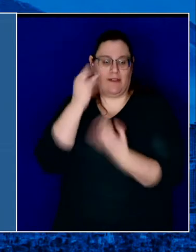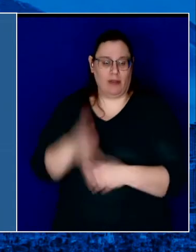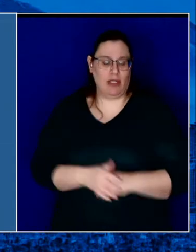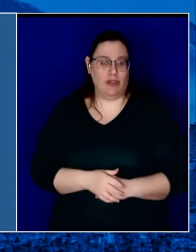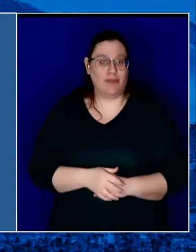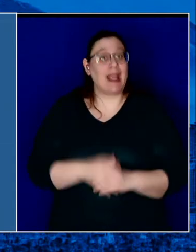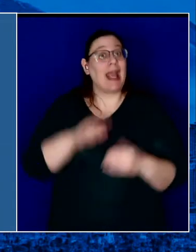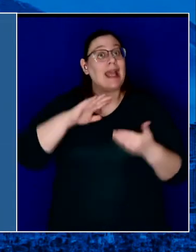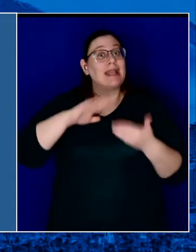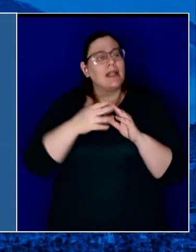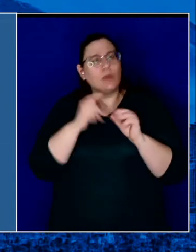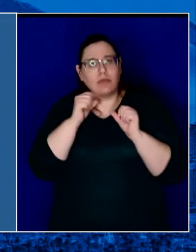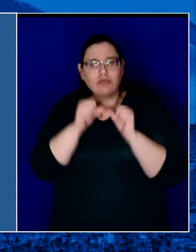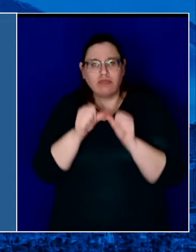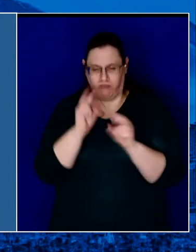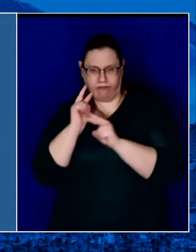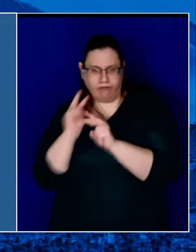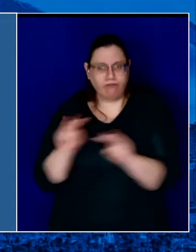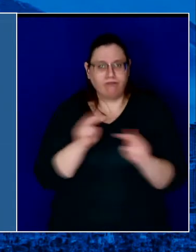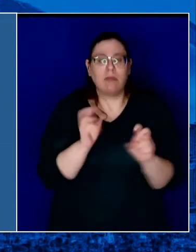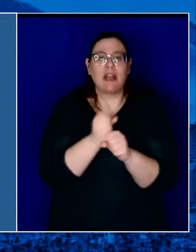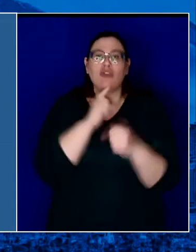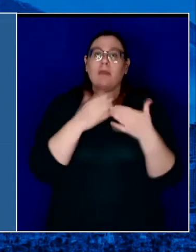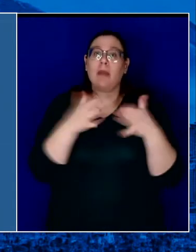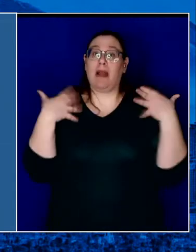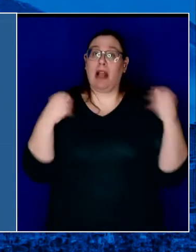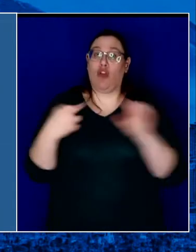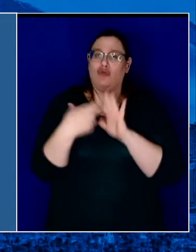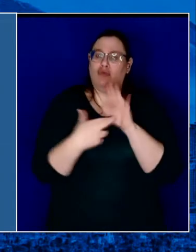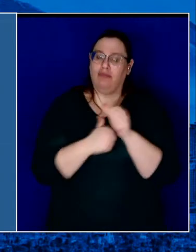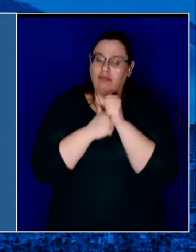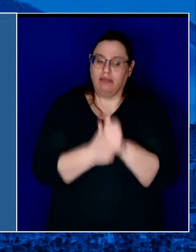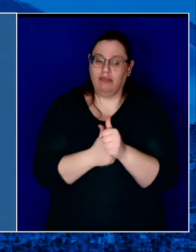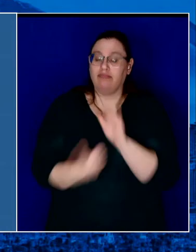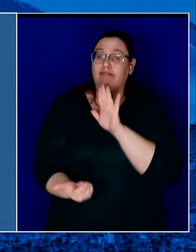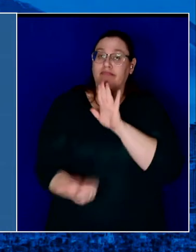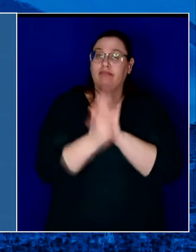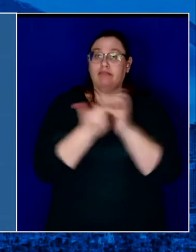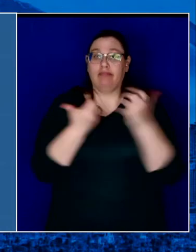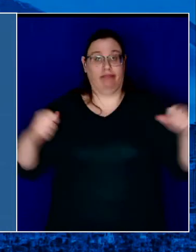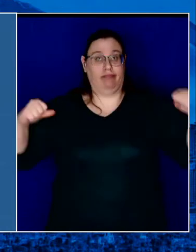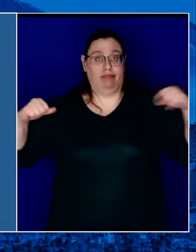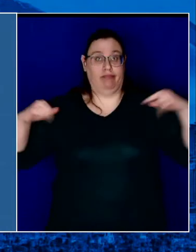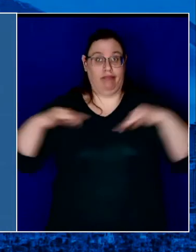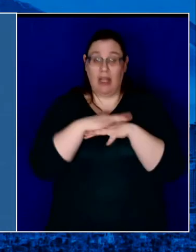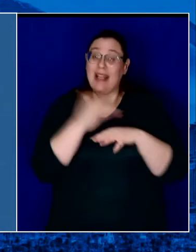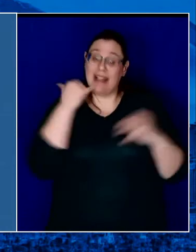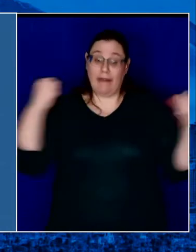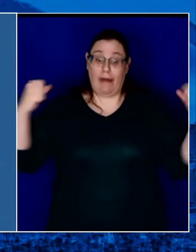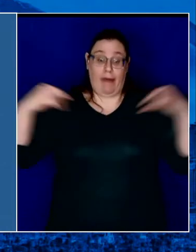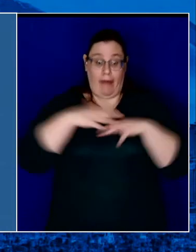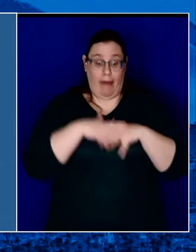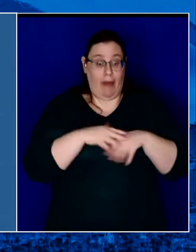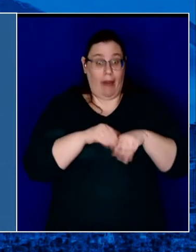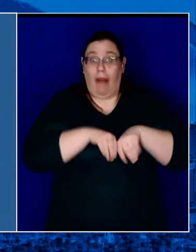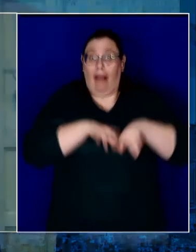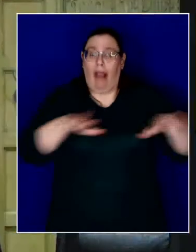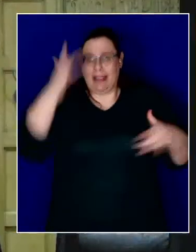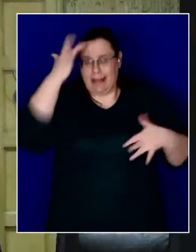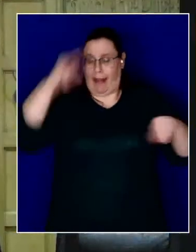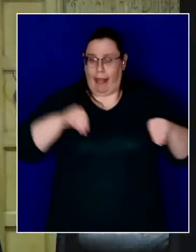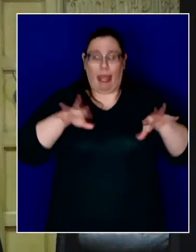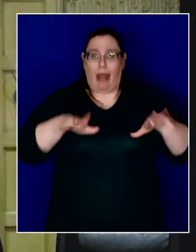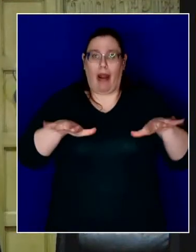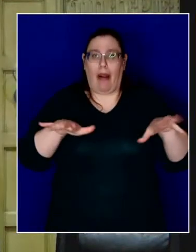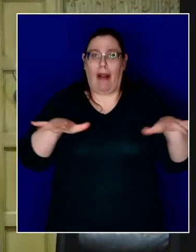enforce. We will enforce the public health rules that prohibit large gatherings, which can be super spreader events. And as we have done over the